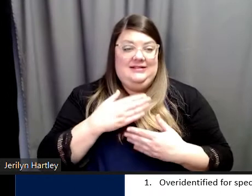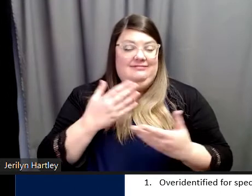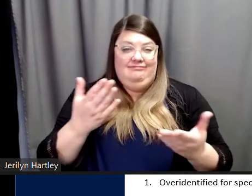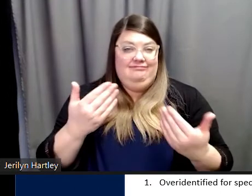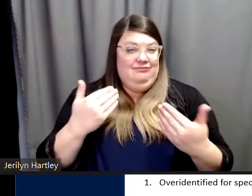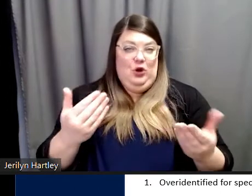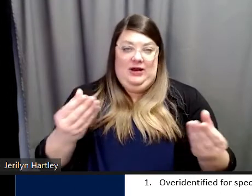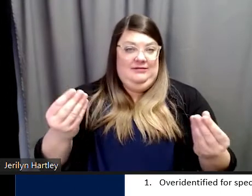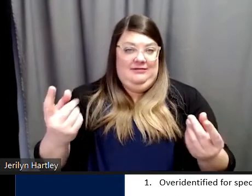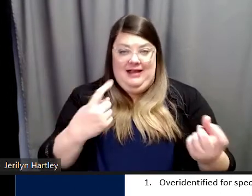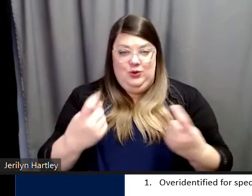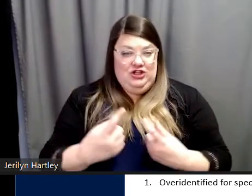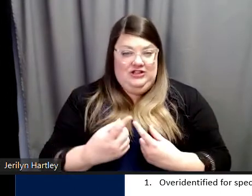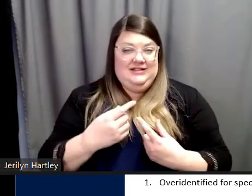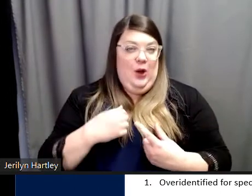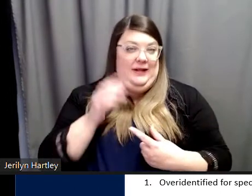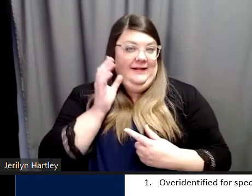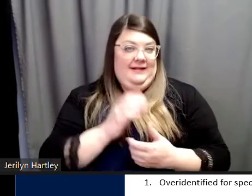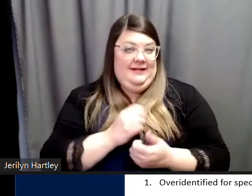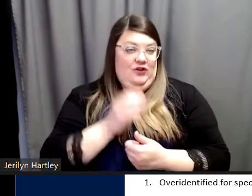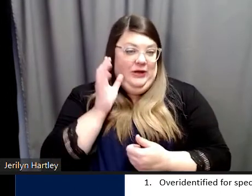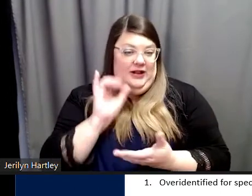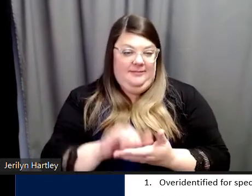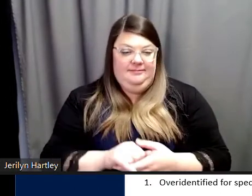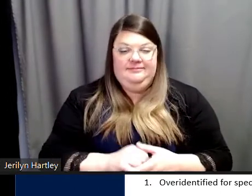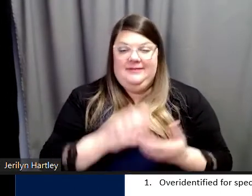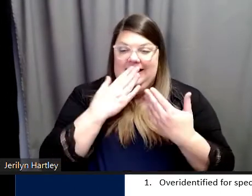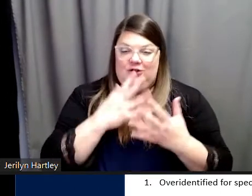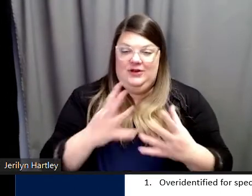questions. I would love to hear them. Thank you so much.